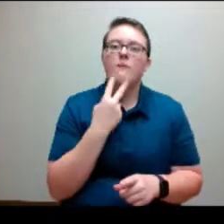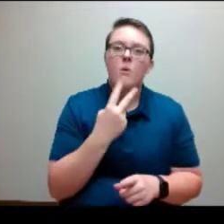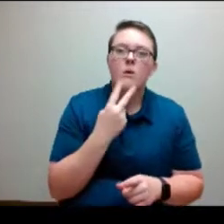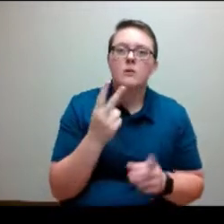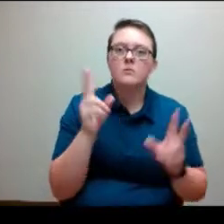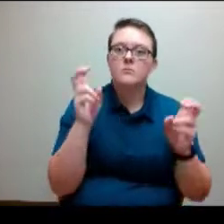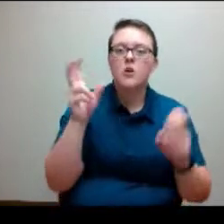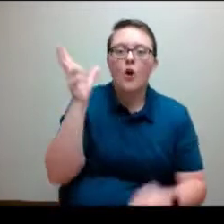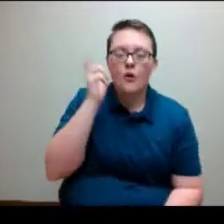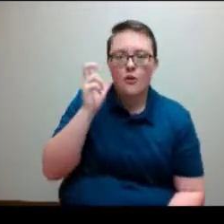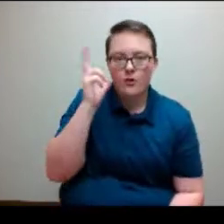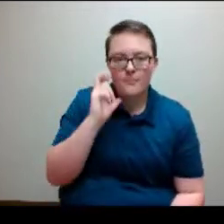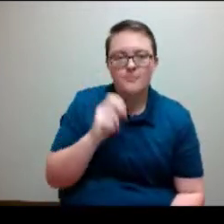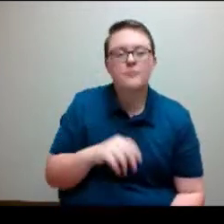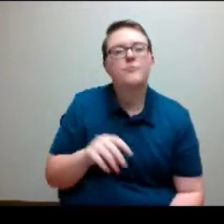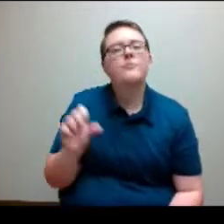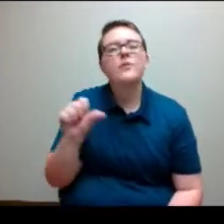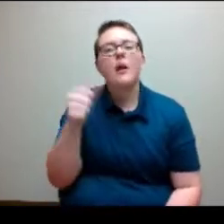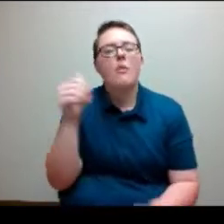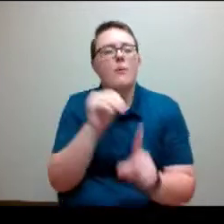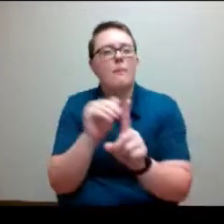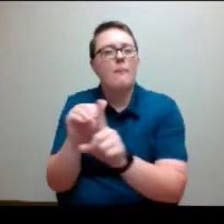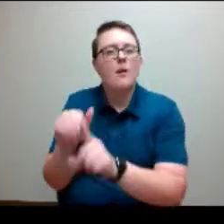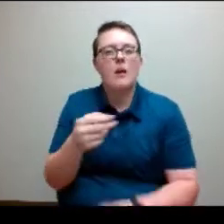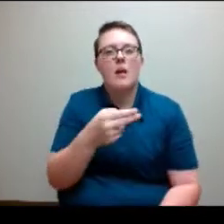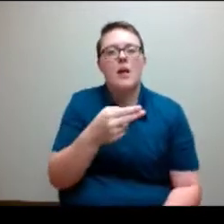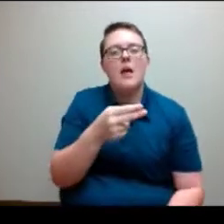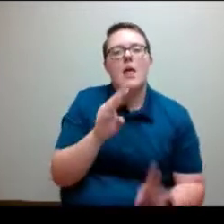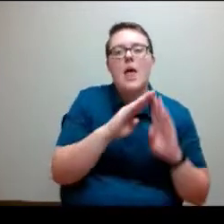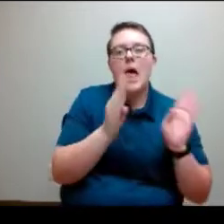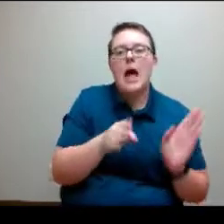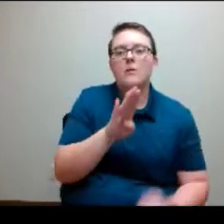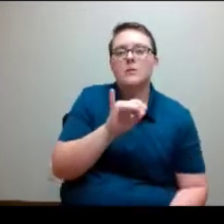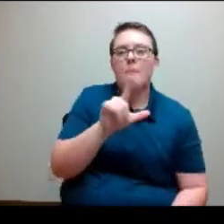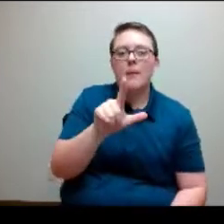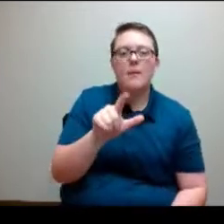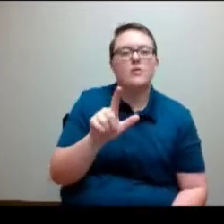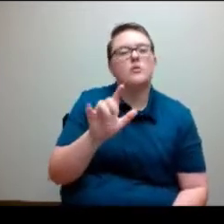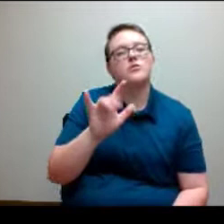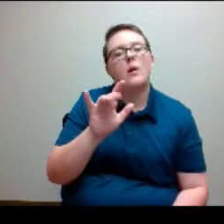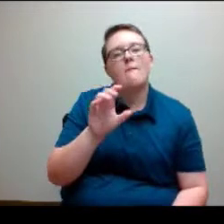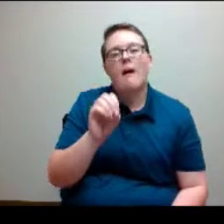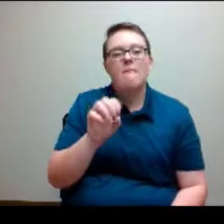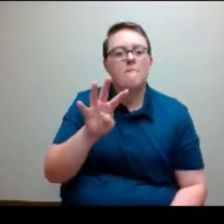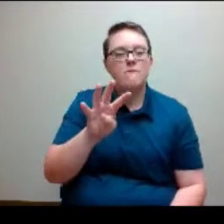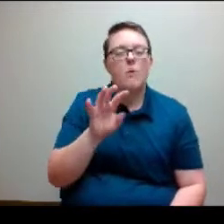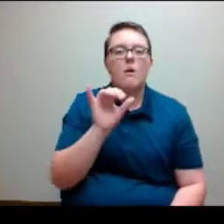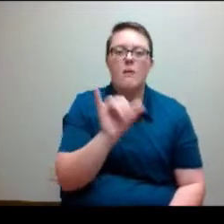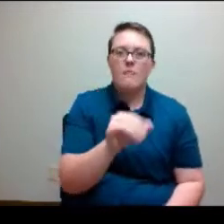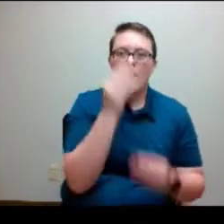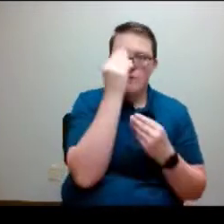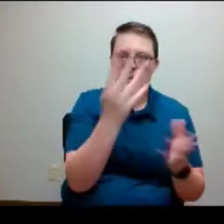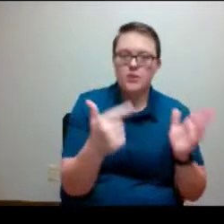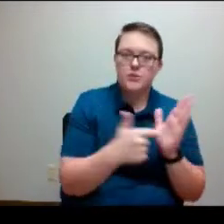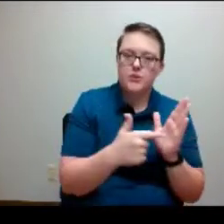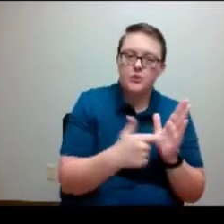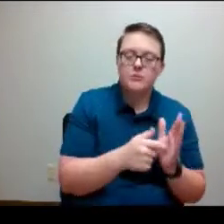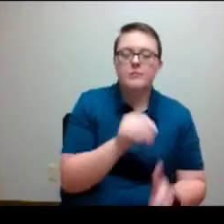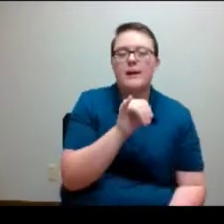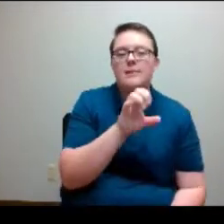Other reminders, House Bill 2504 information is due. need to have your ICRs and your CVs updated.